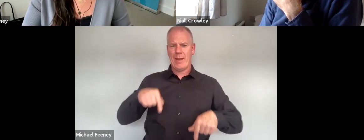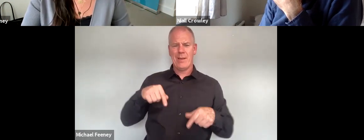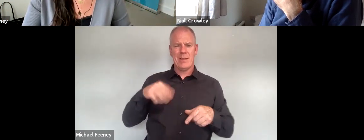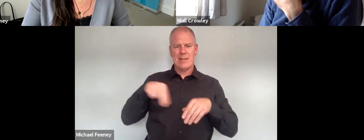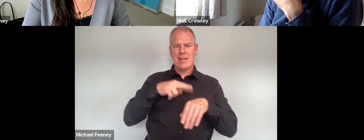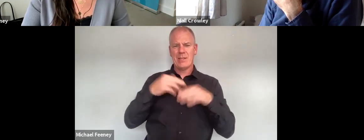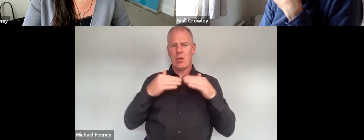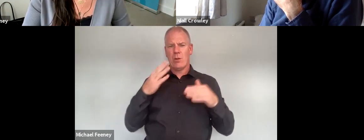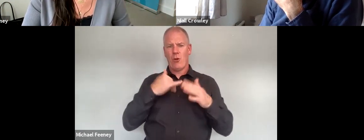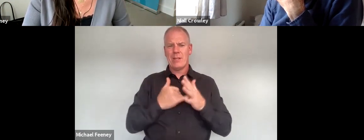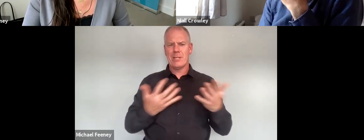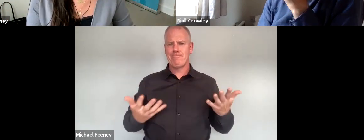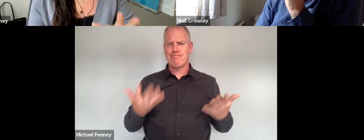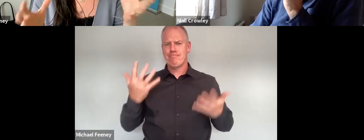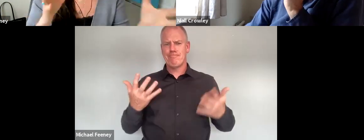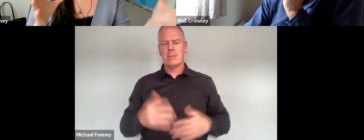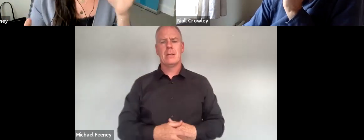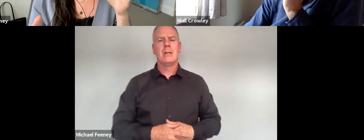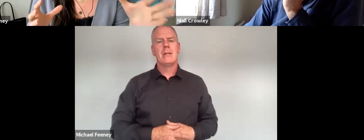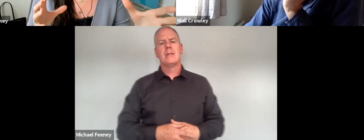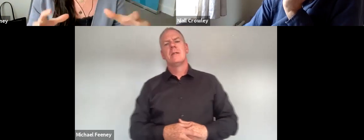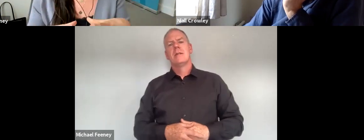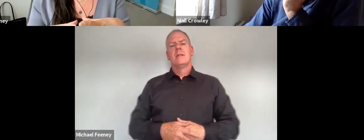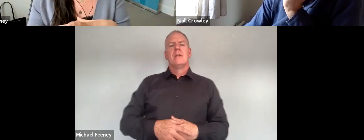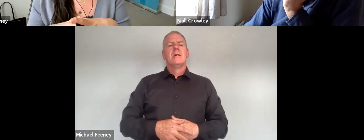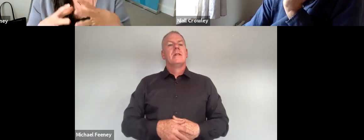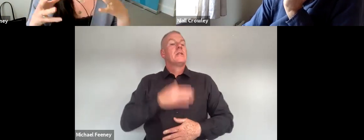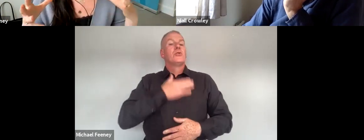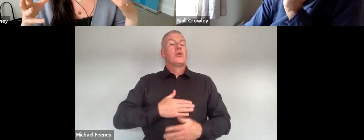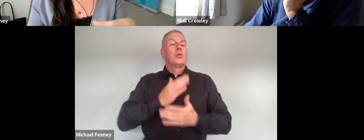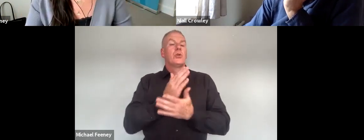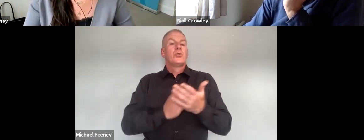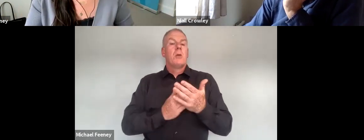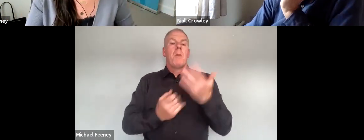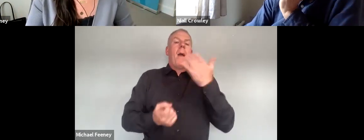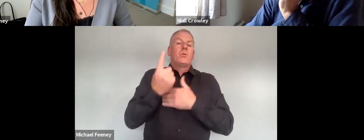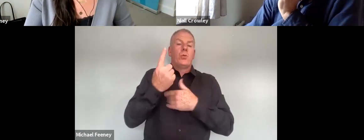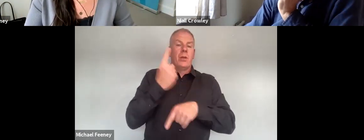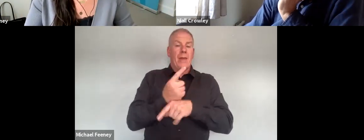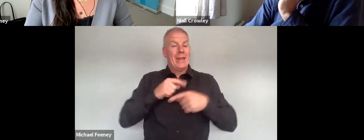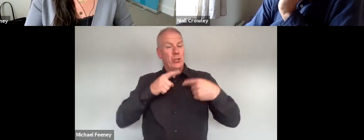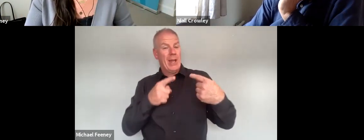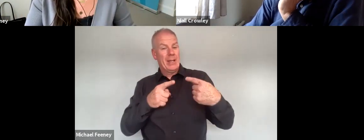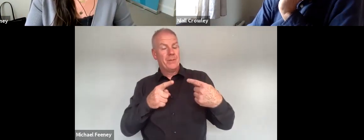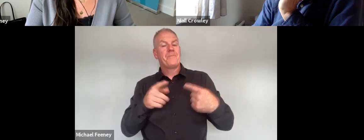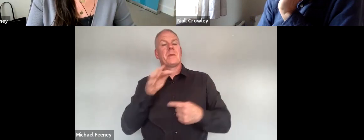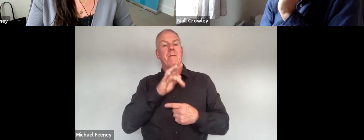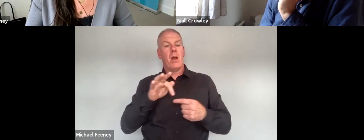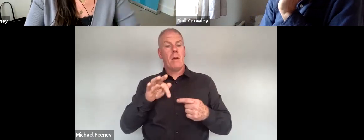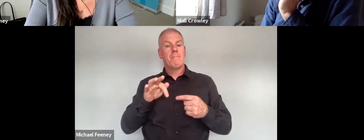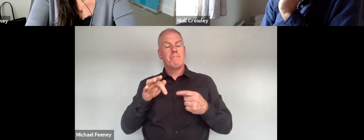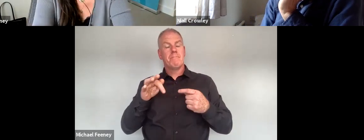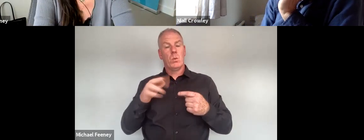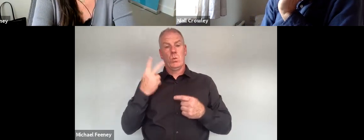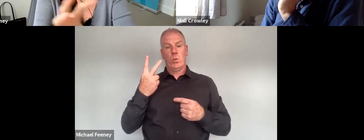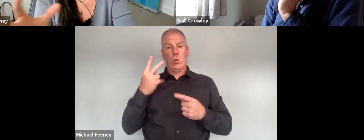national equality body so those are some of the kind of I suppose opportunities and challenges that we see as a merged institution so I want to touch